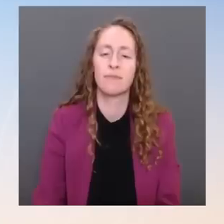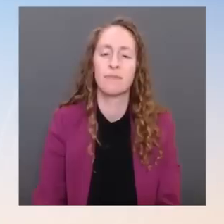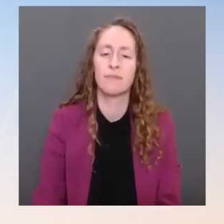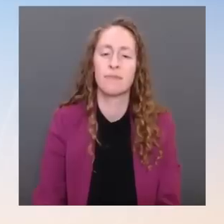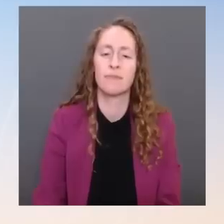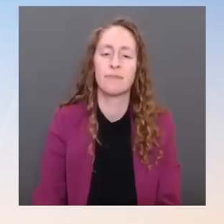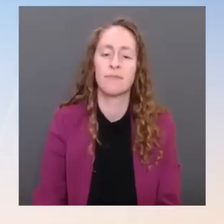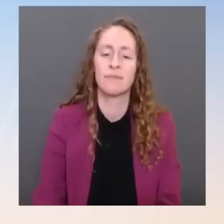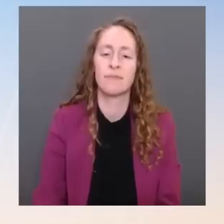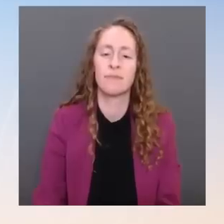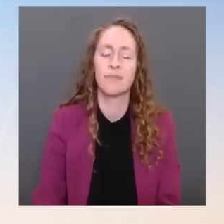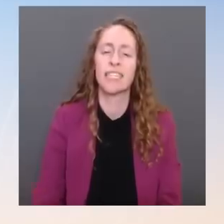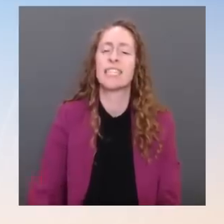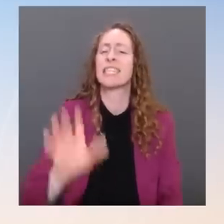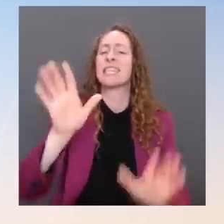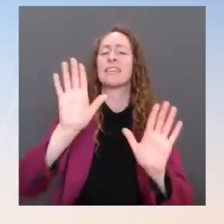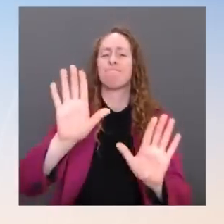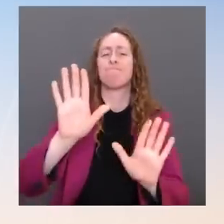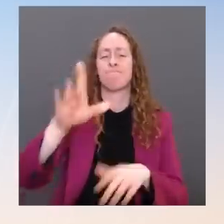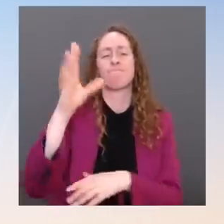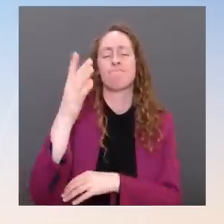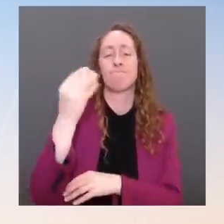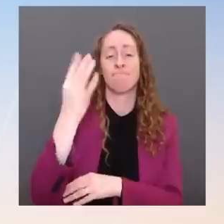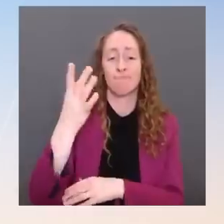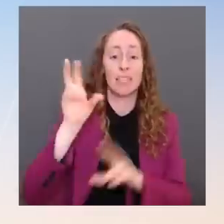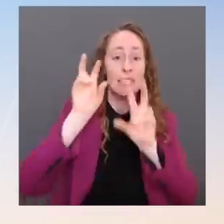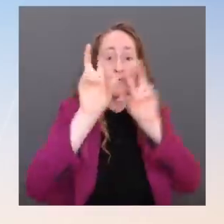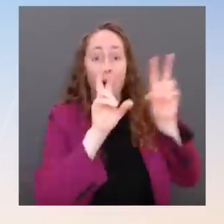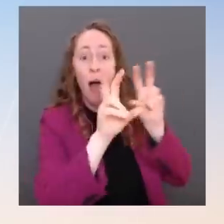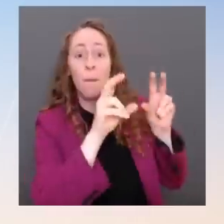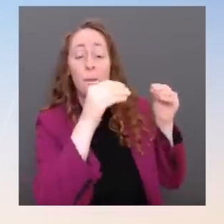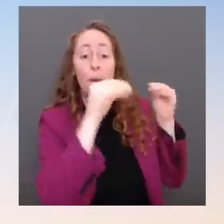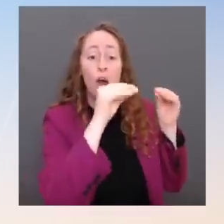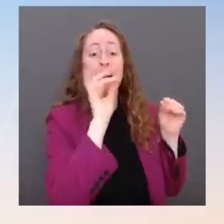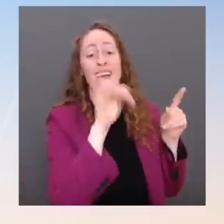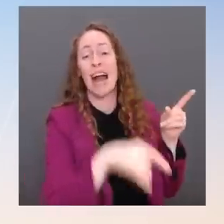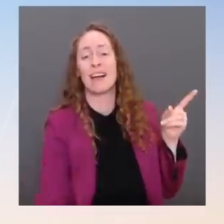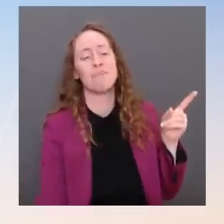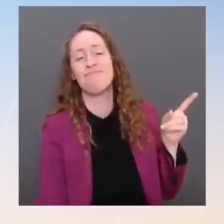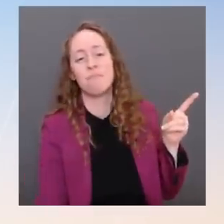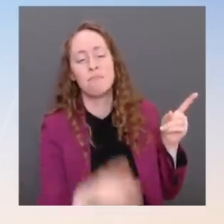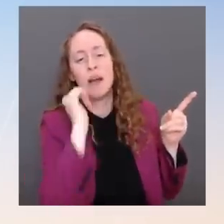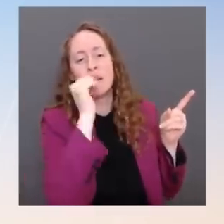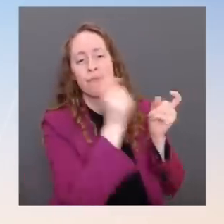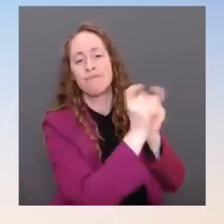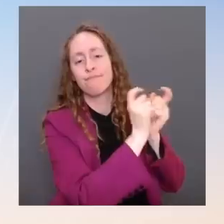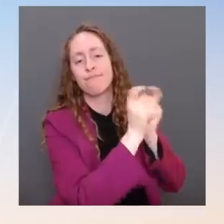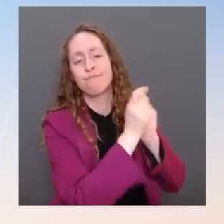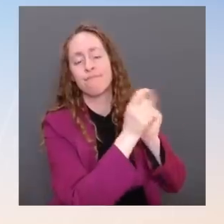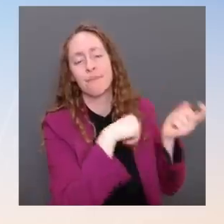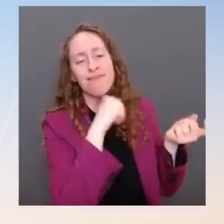judgments, ups and downs of the stock market, or the daily movement of the stock market, I should say. While it's volatile, we've seen that, and we certainly